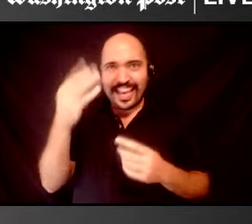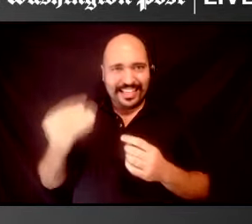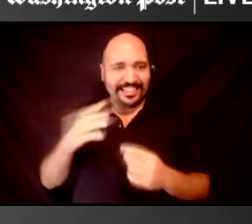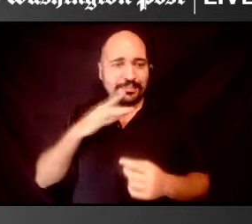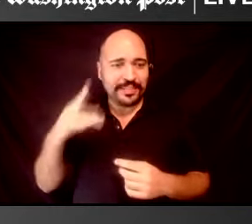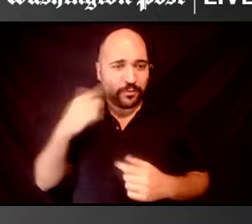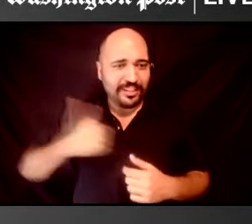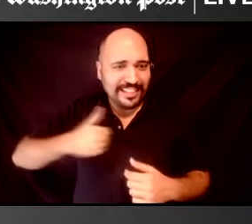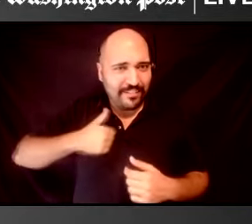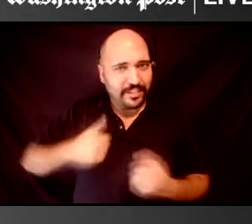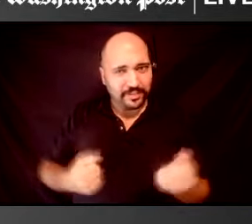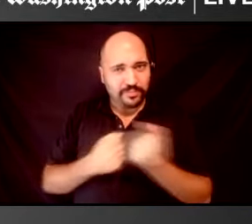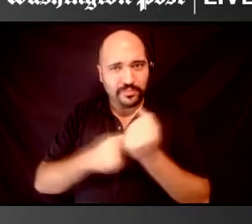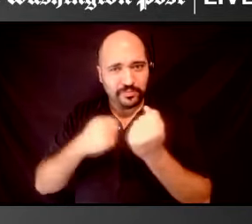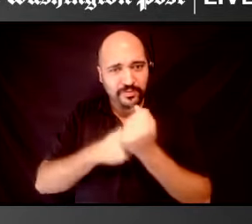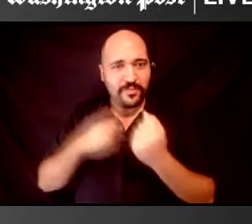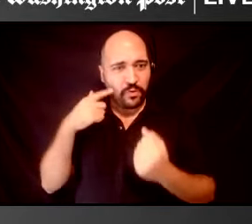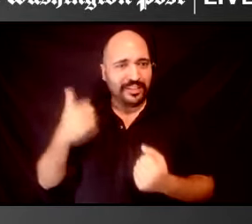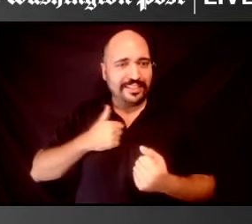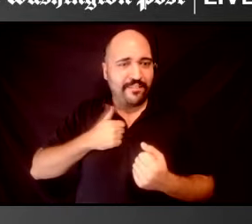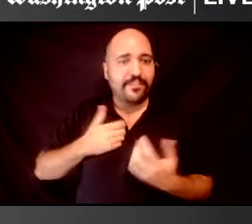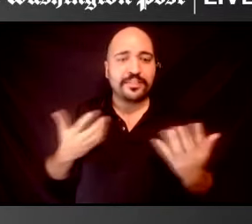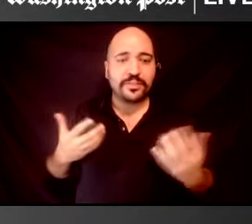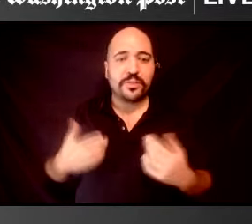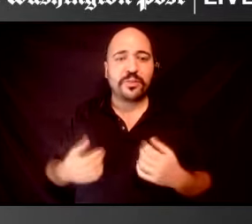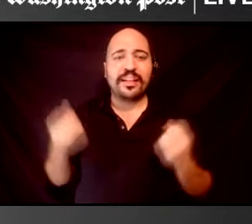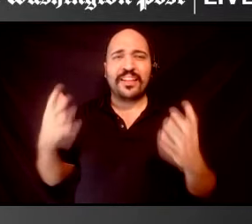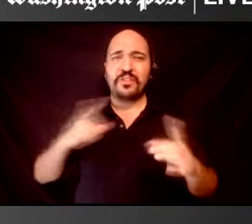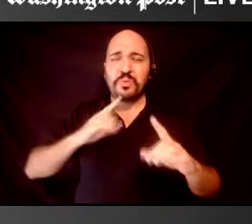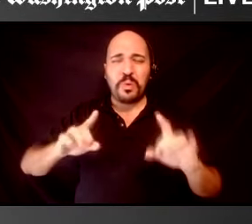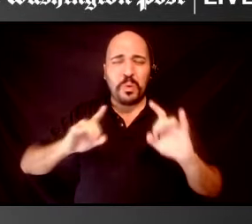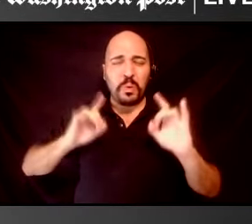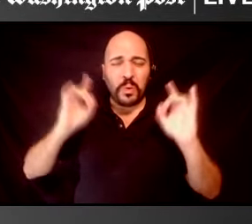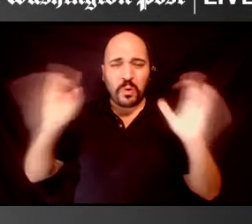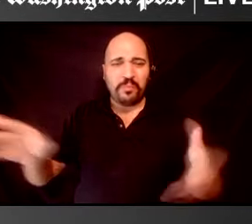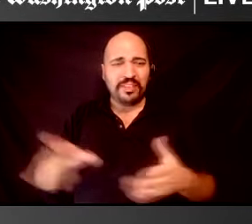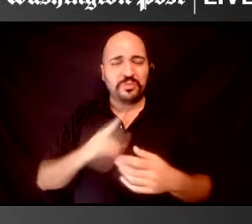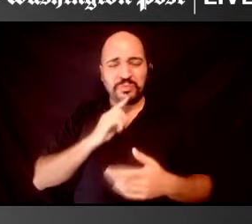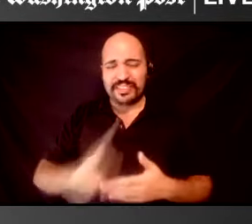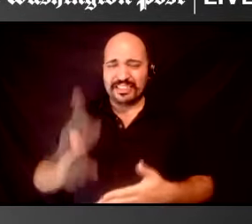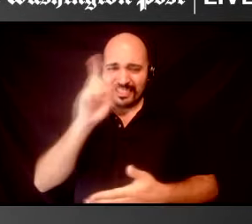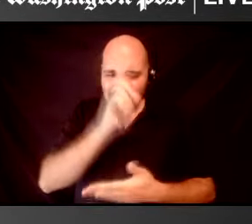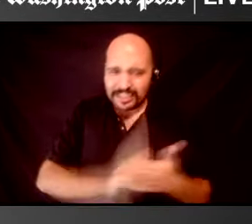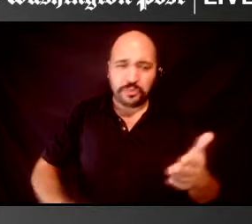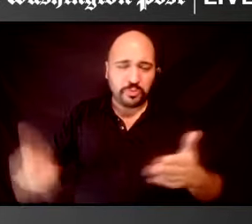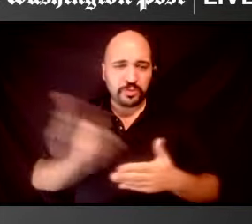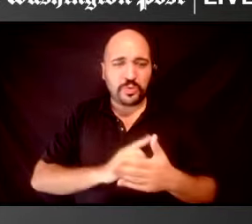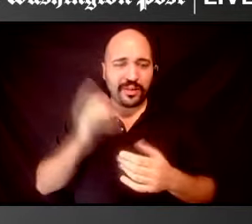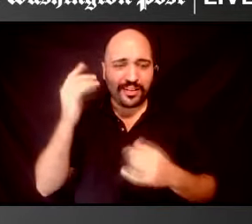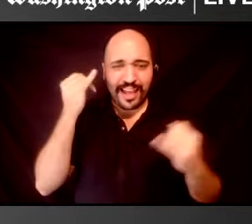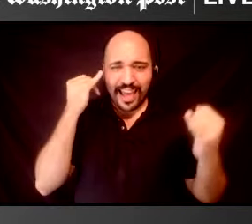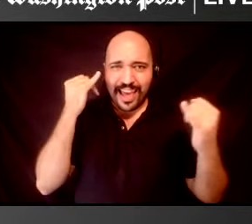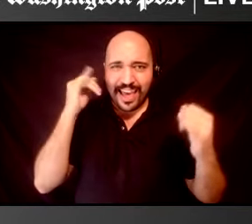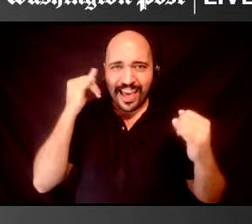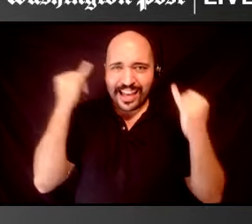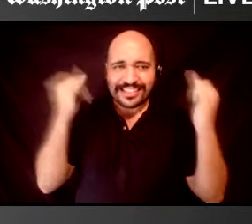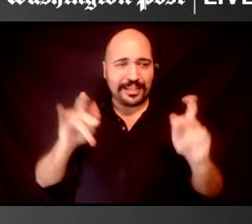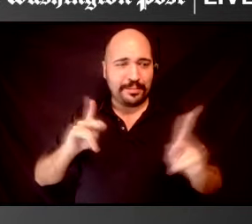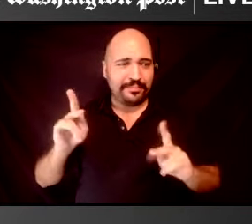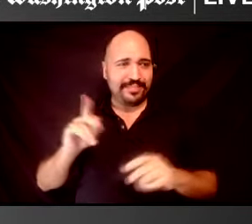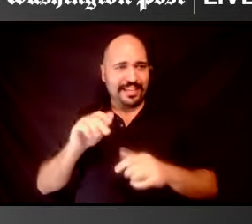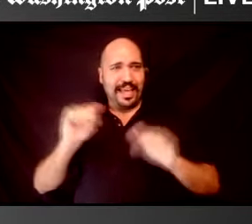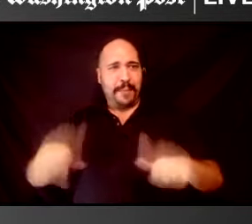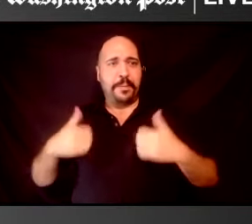there are a lot of just really horribly discriminatory ideas that I think a lot of able-bodied people have about disabled